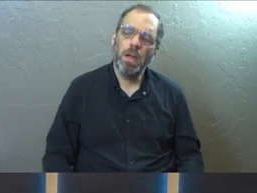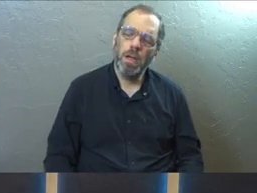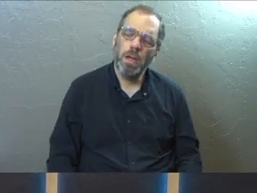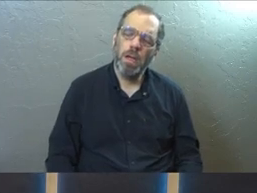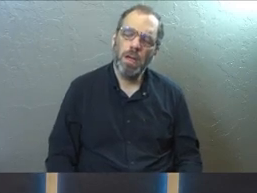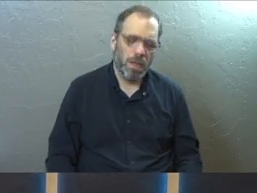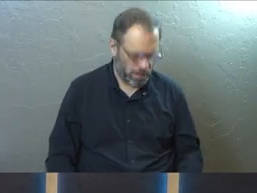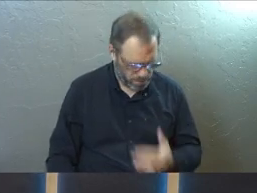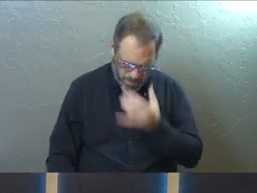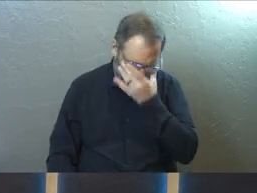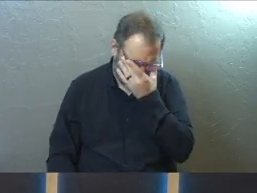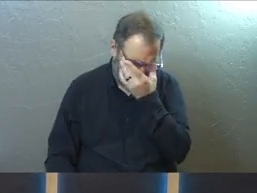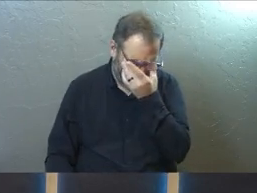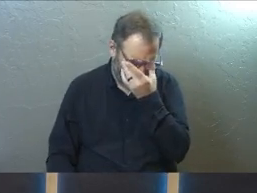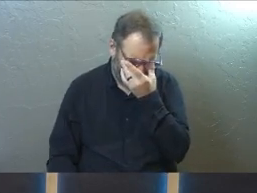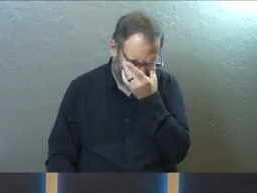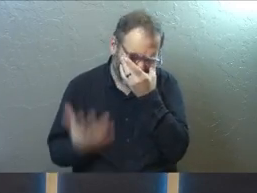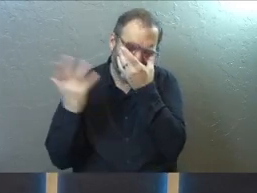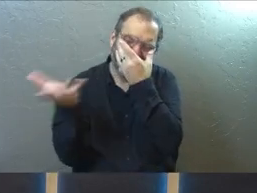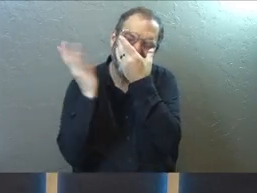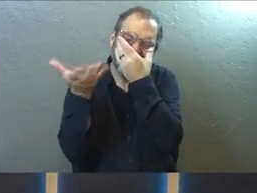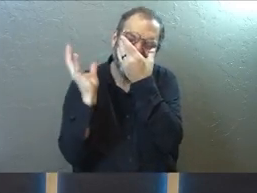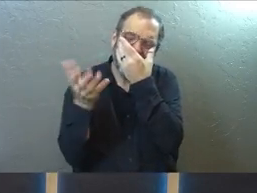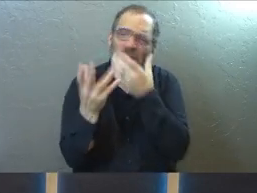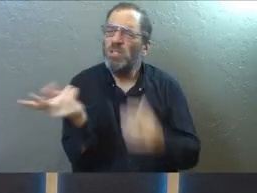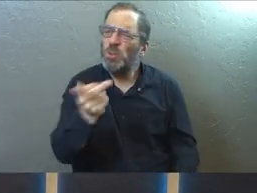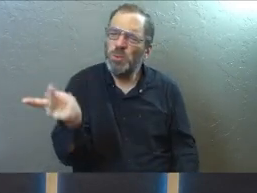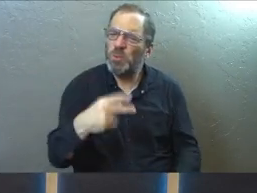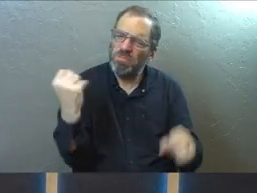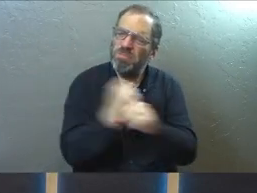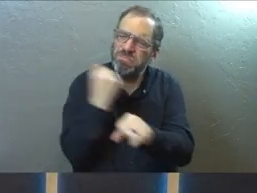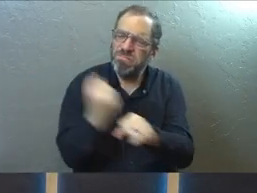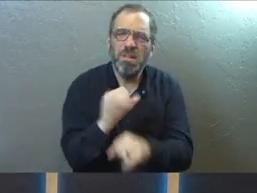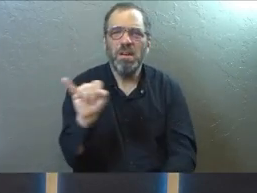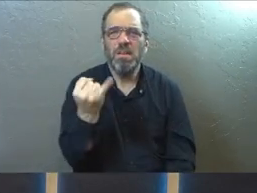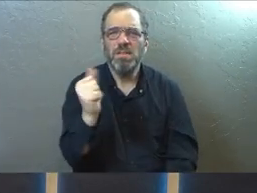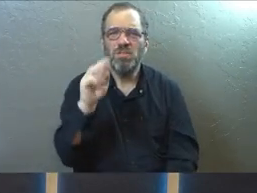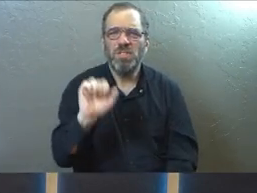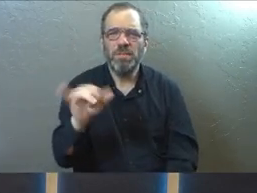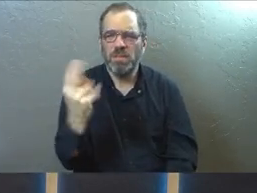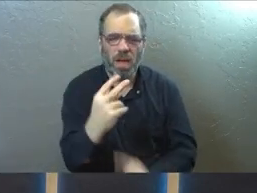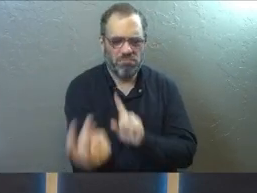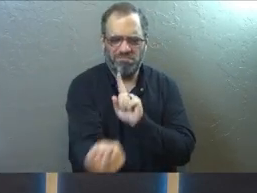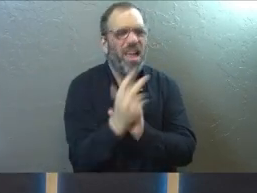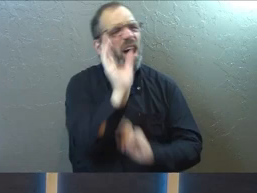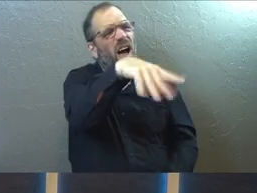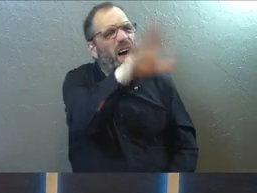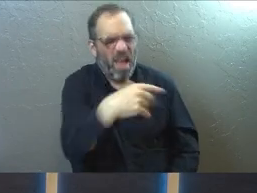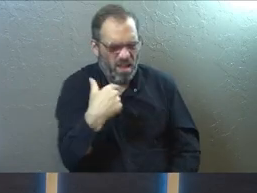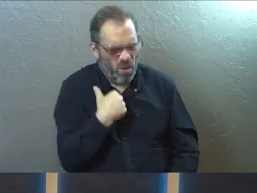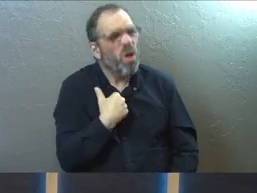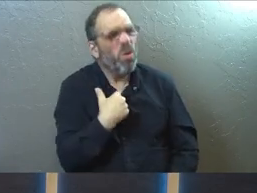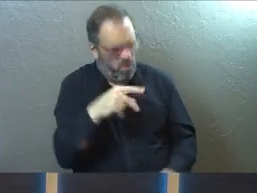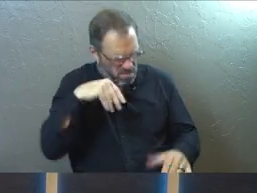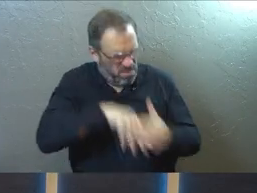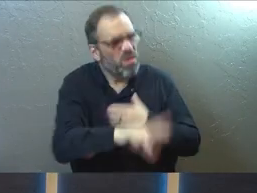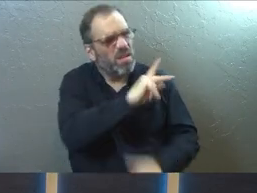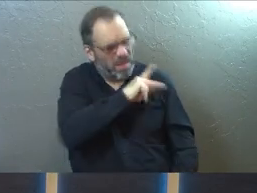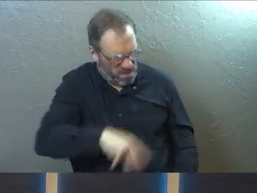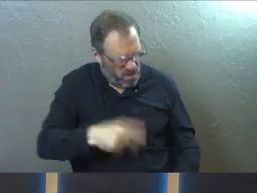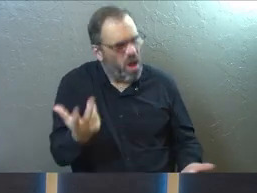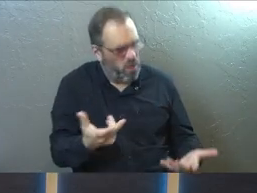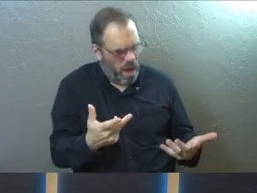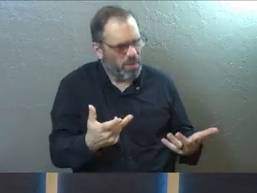by that fight and that argument that's always going on. James and John even come to Jesus at one point and they say, when you come into your kingdom,